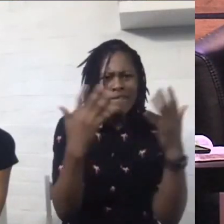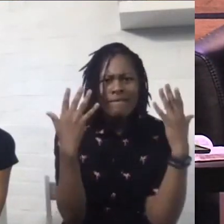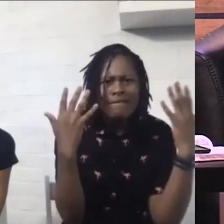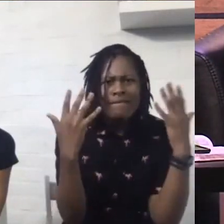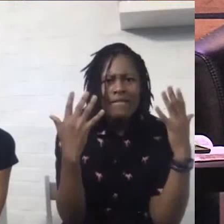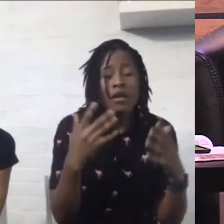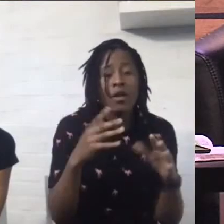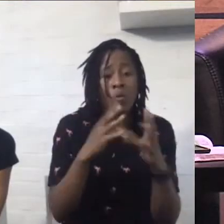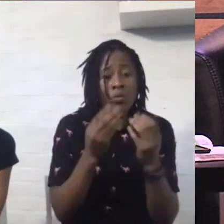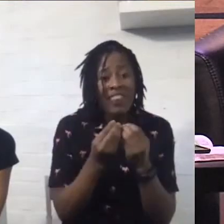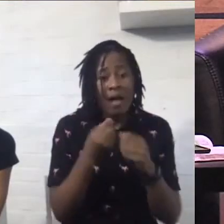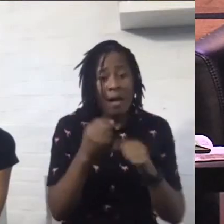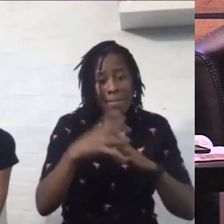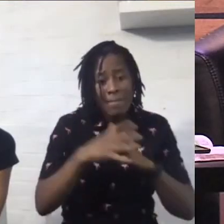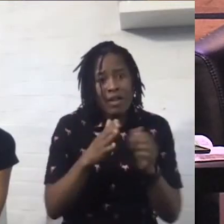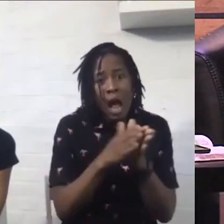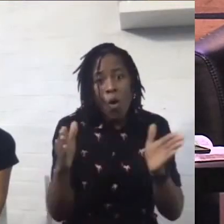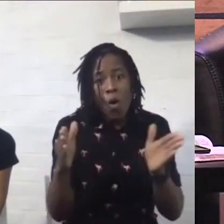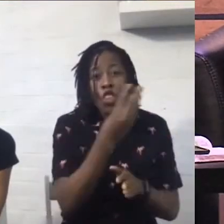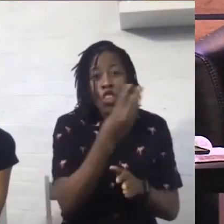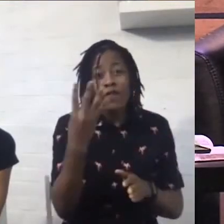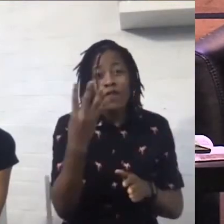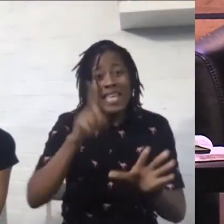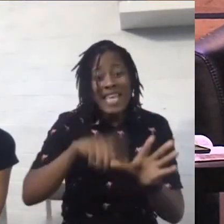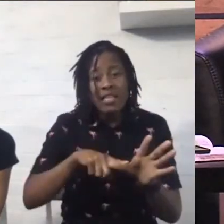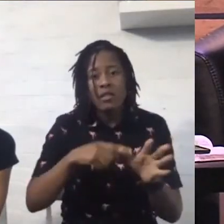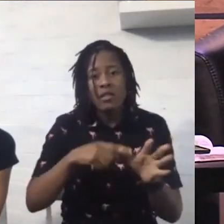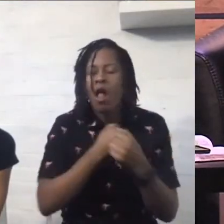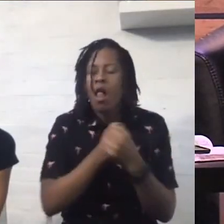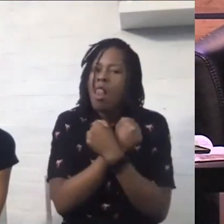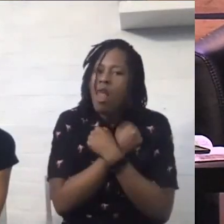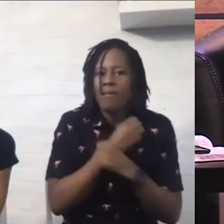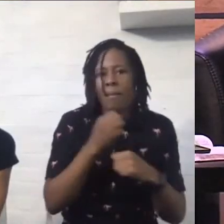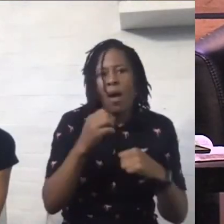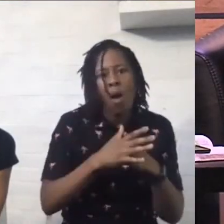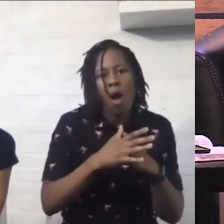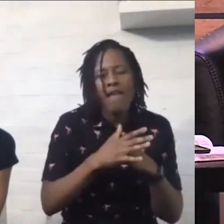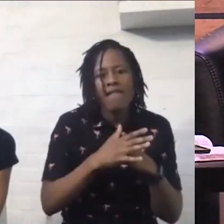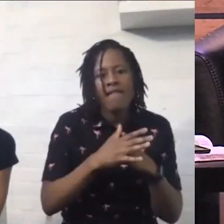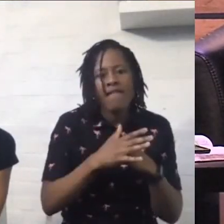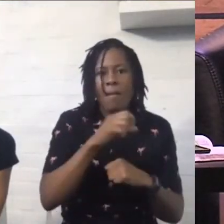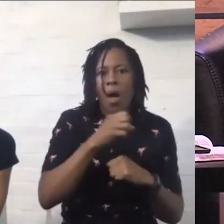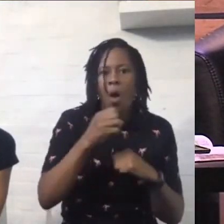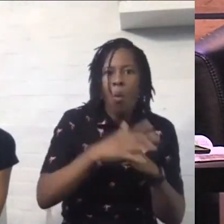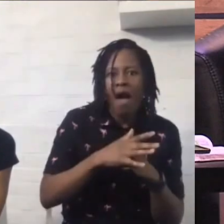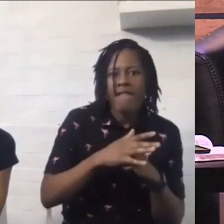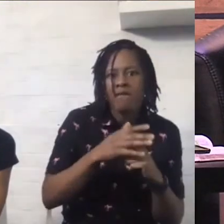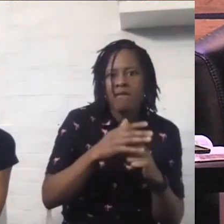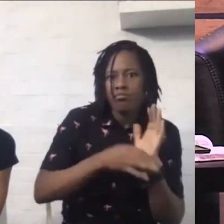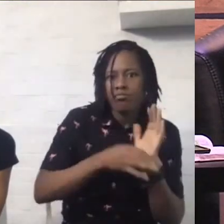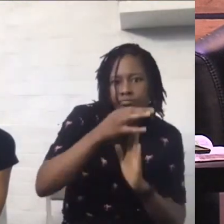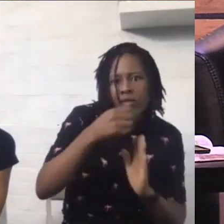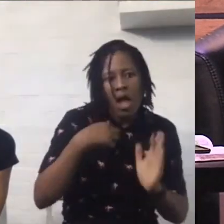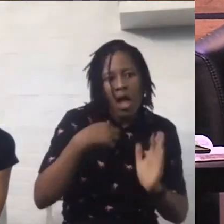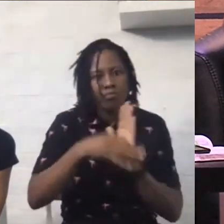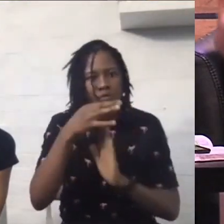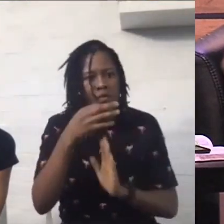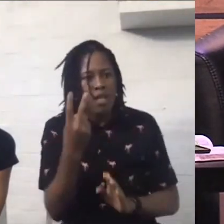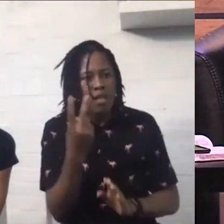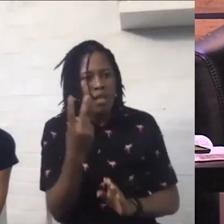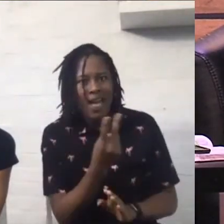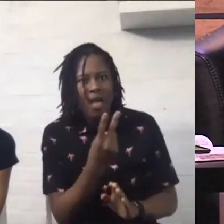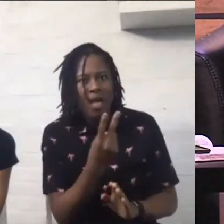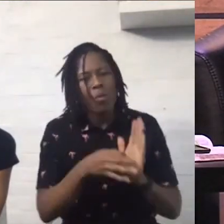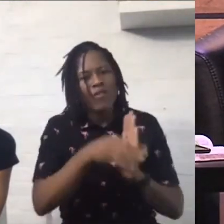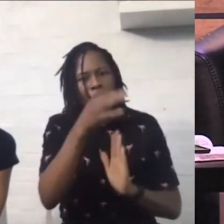wife. I'm a better husband. She's a better wife. We're a better couple. We have learned so